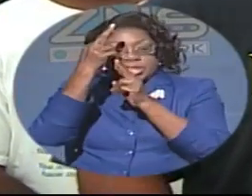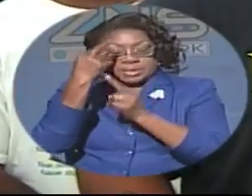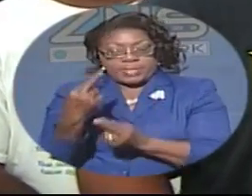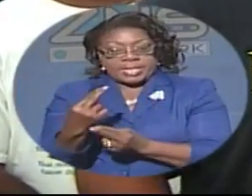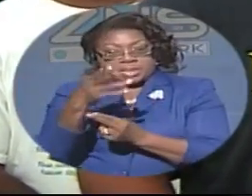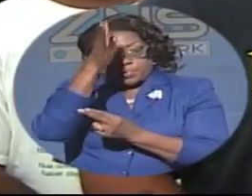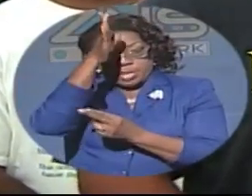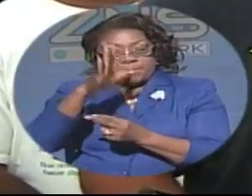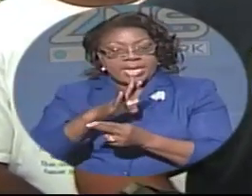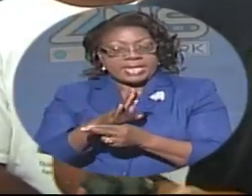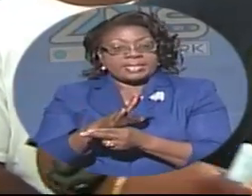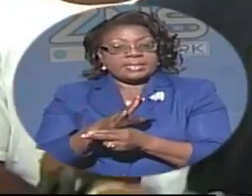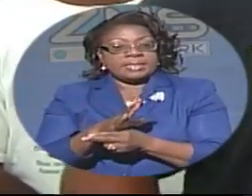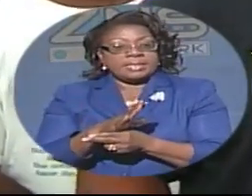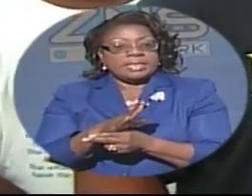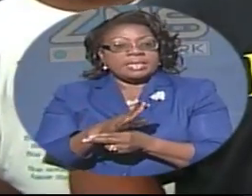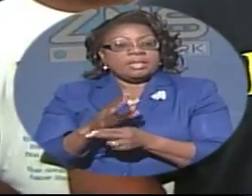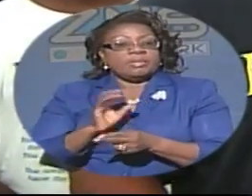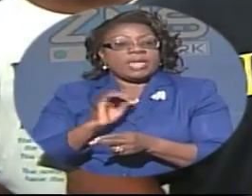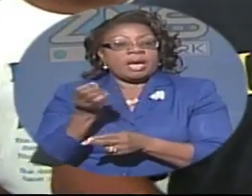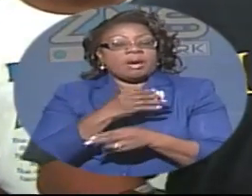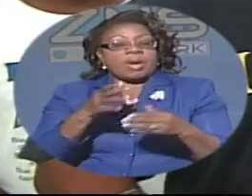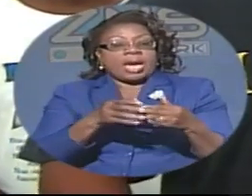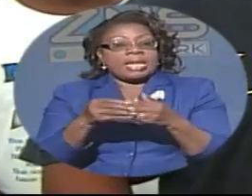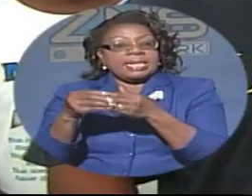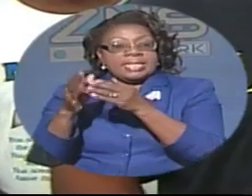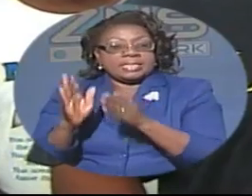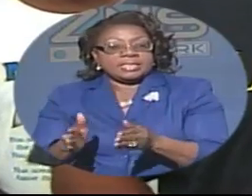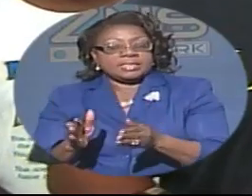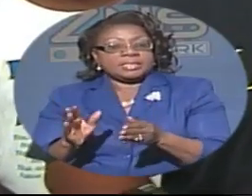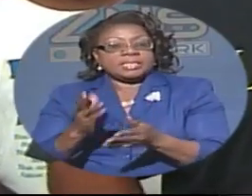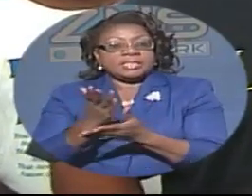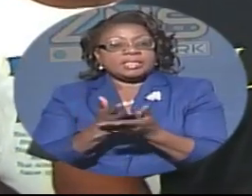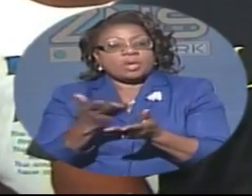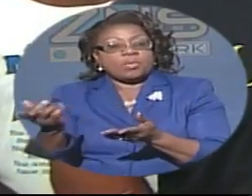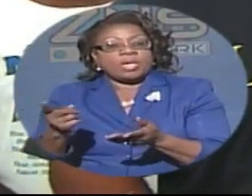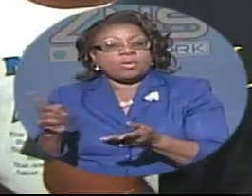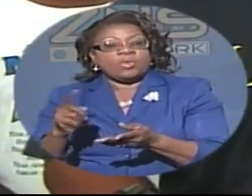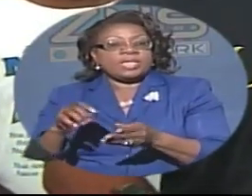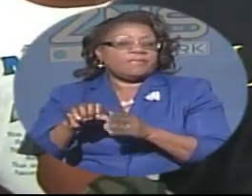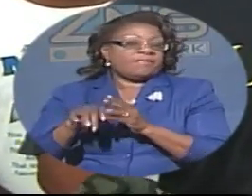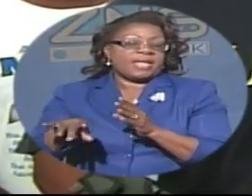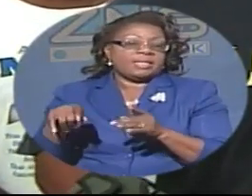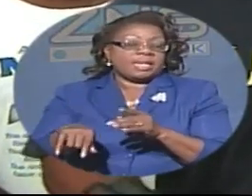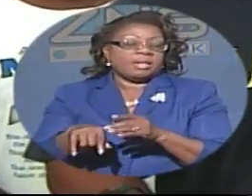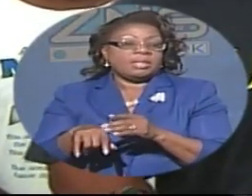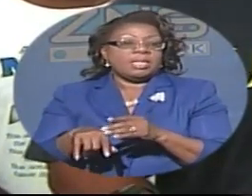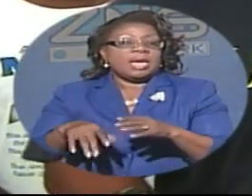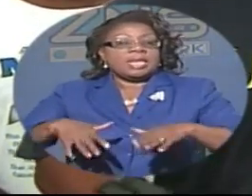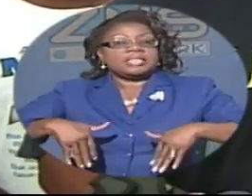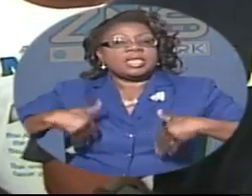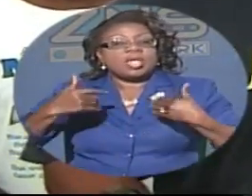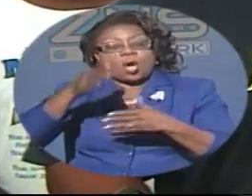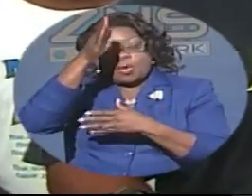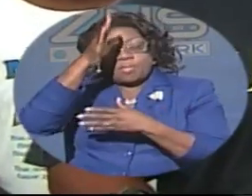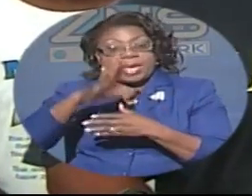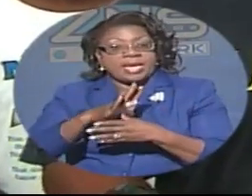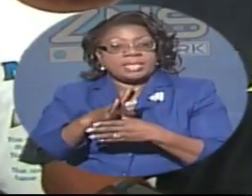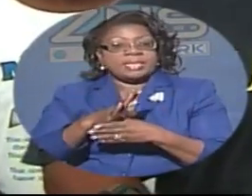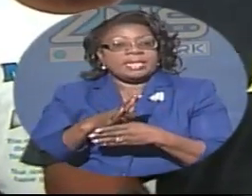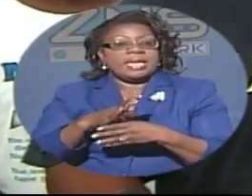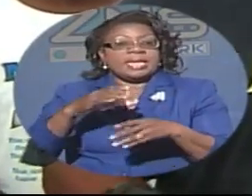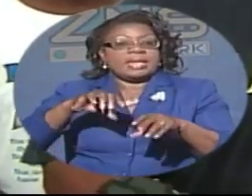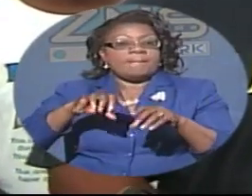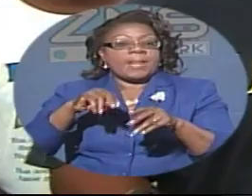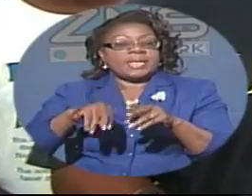everybody looked at masons to be our leaders and some way down the line you know we fell down and me as a young man coming up and as a master mason